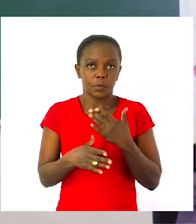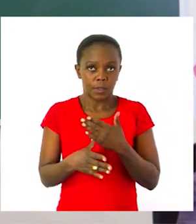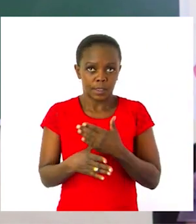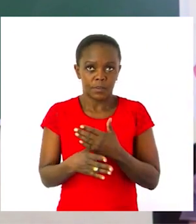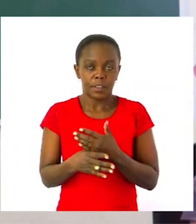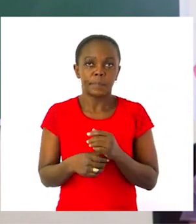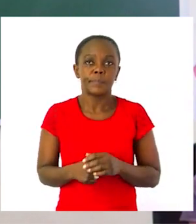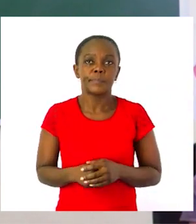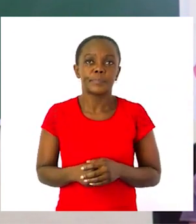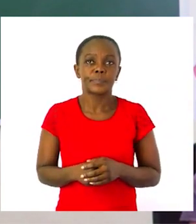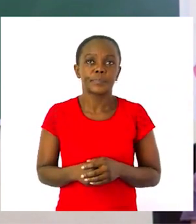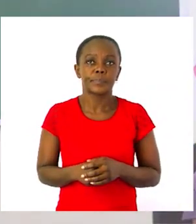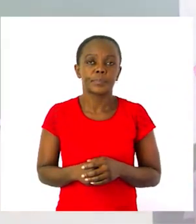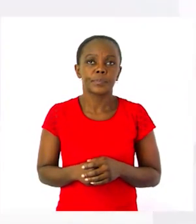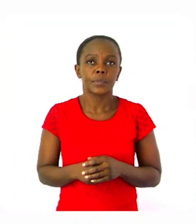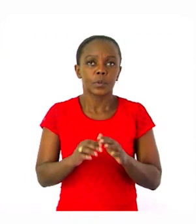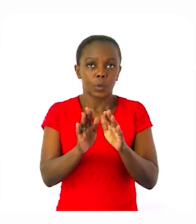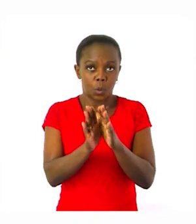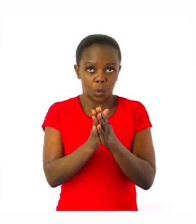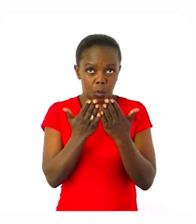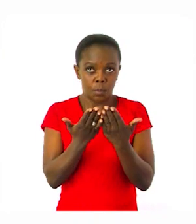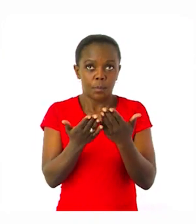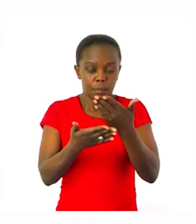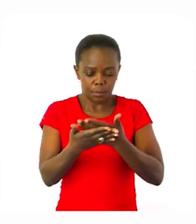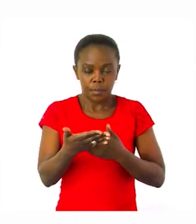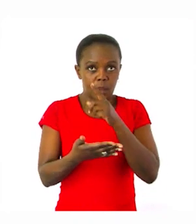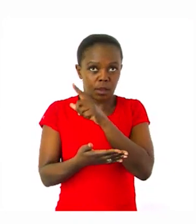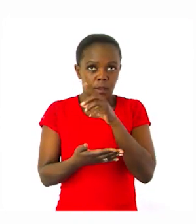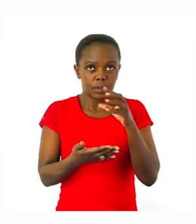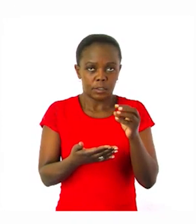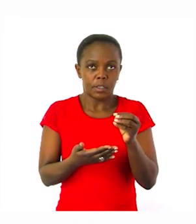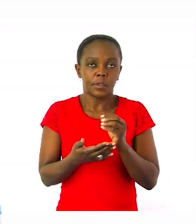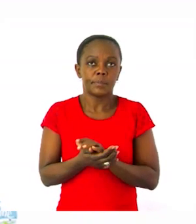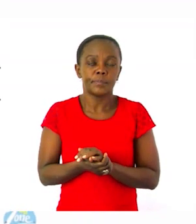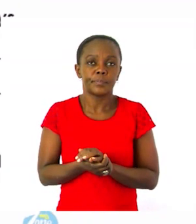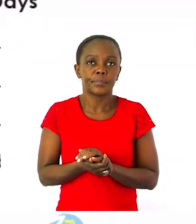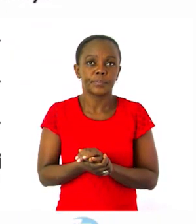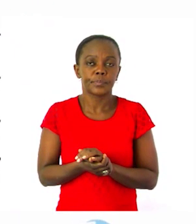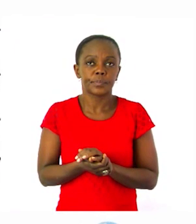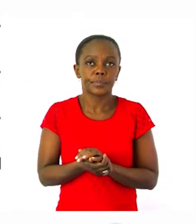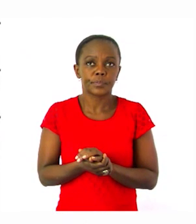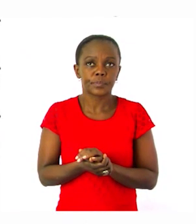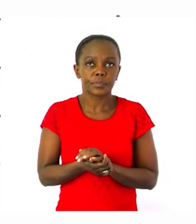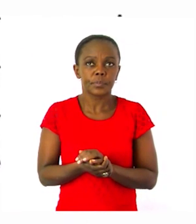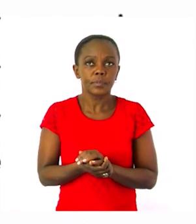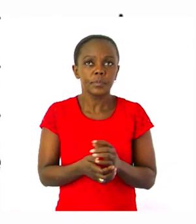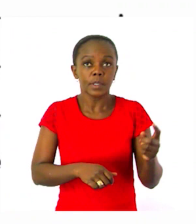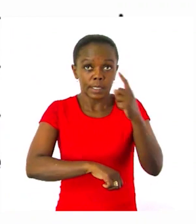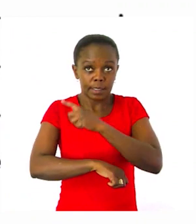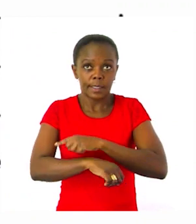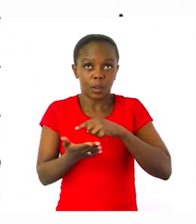grade 3s. Your exercise is also on page 10. We are going to do days of the week.